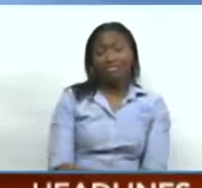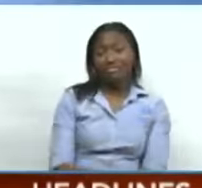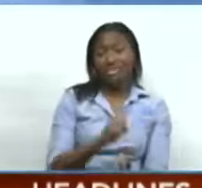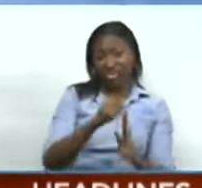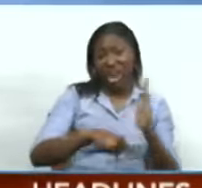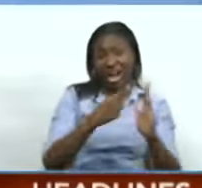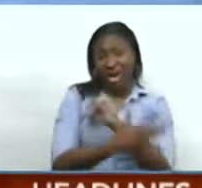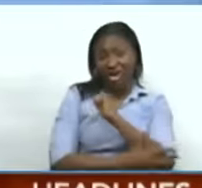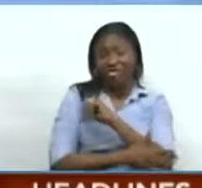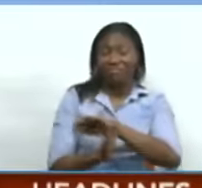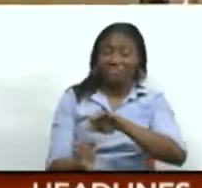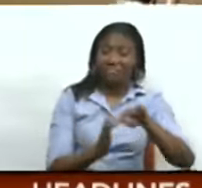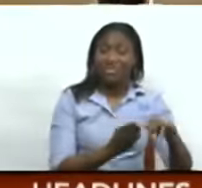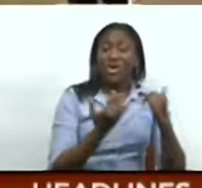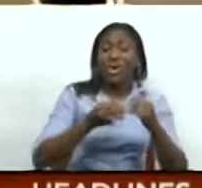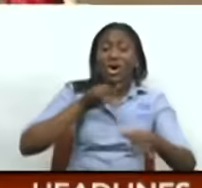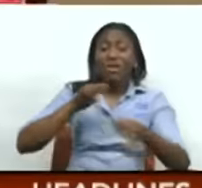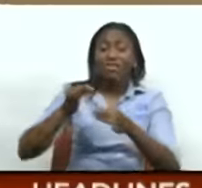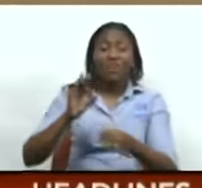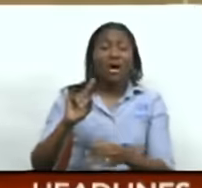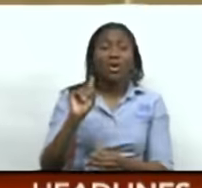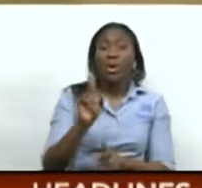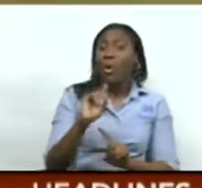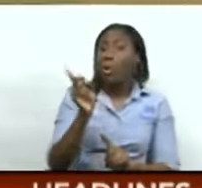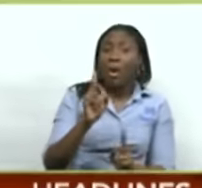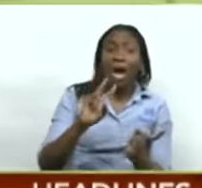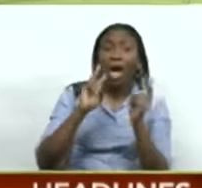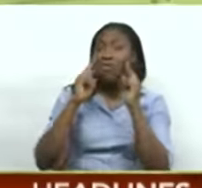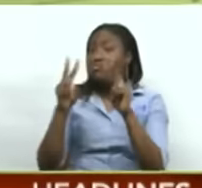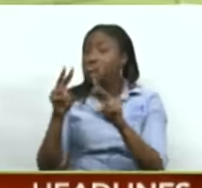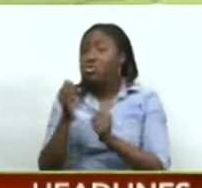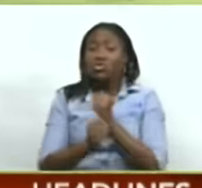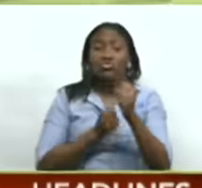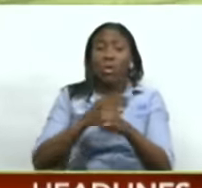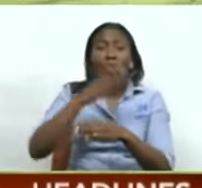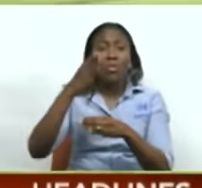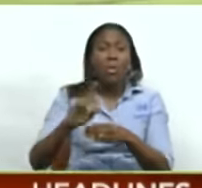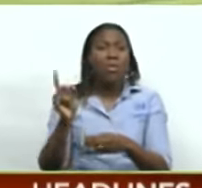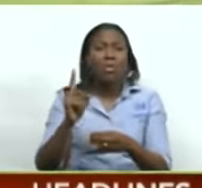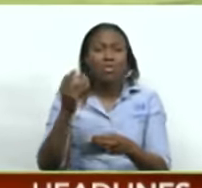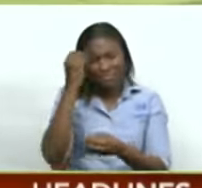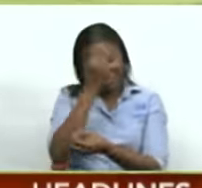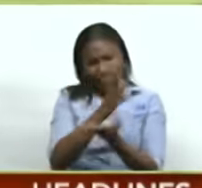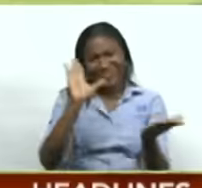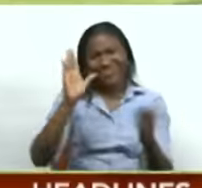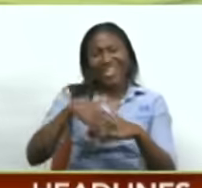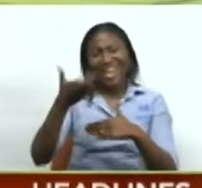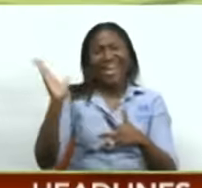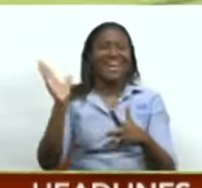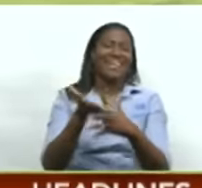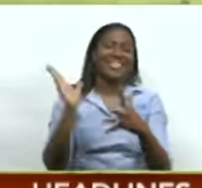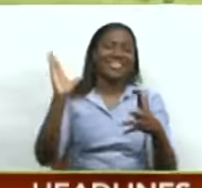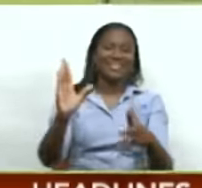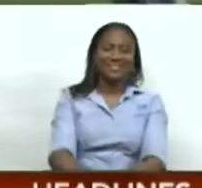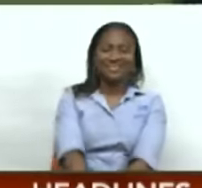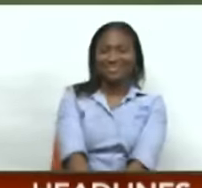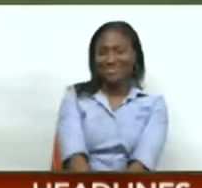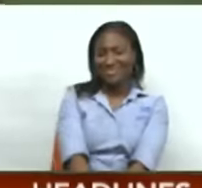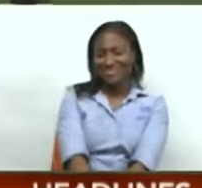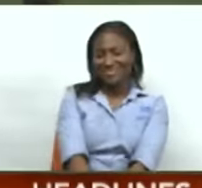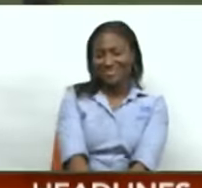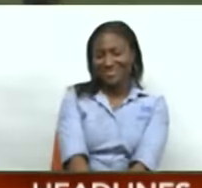And we'll give you the rundown on where to get your fill of sporting entertainment this Diwali weekend. Stay with us. Sport is next.